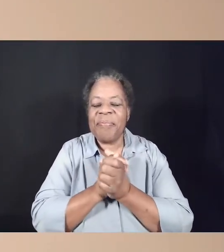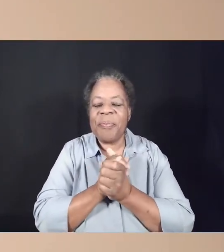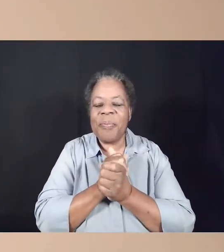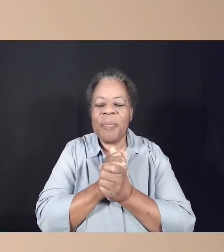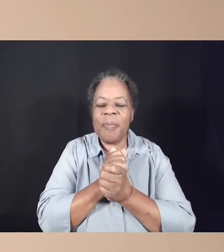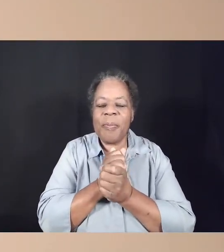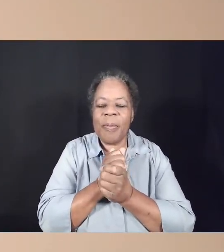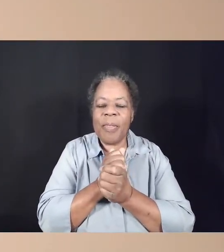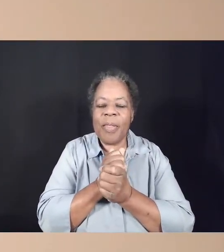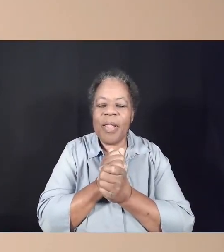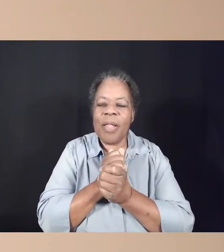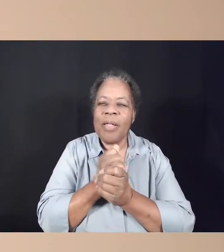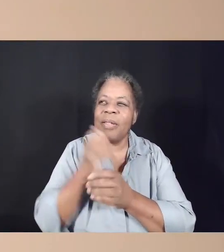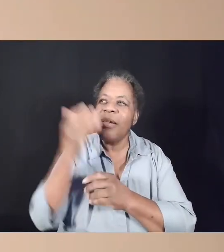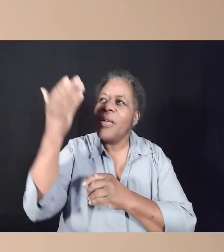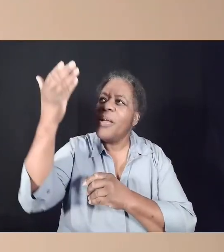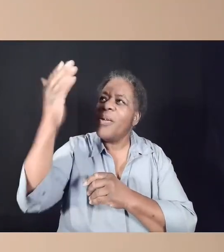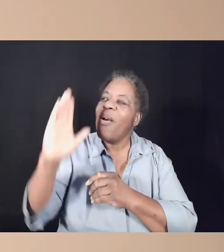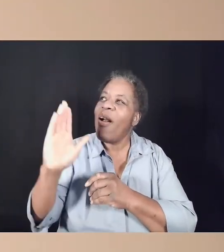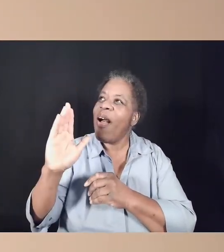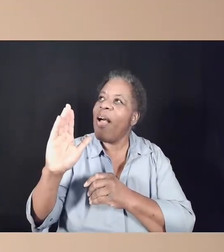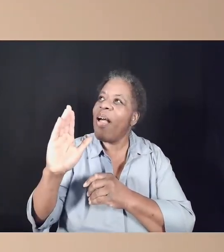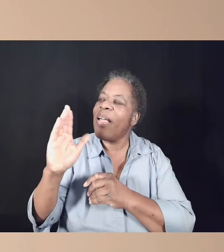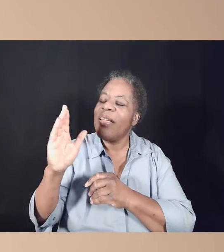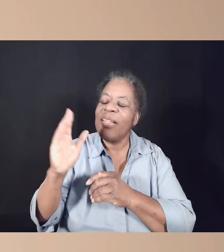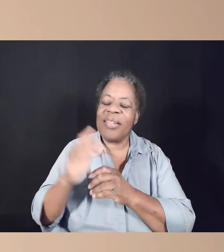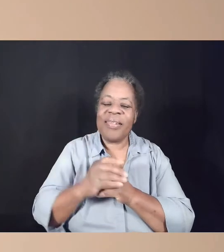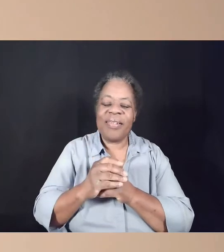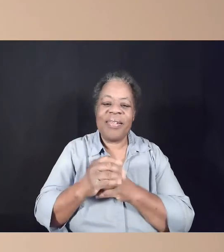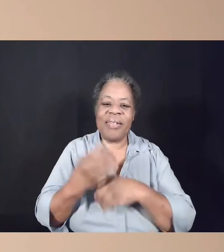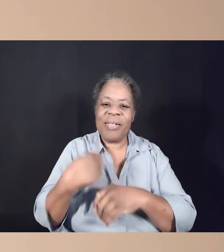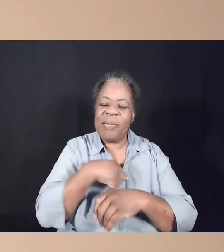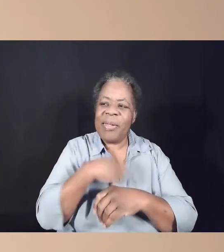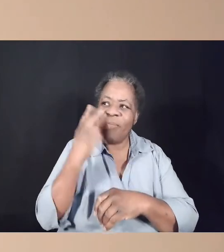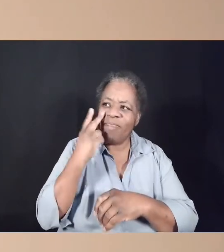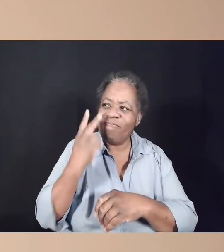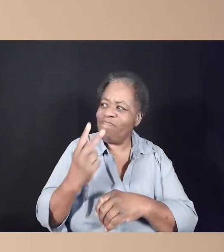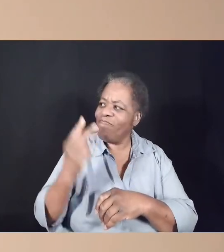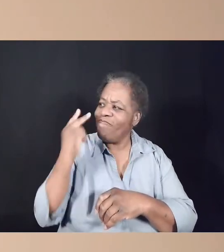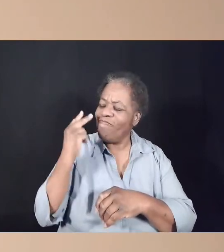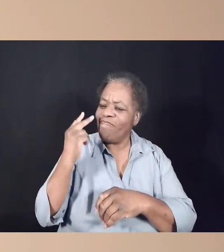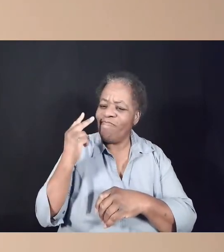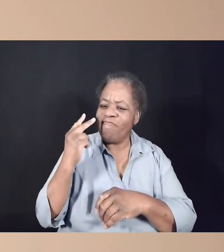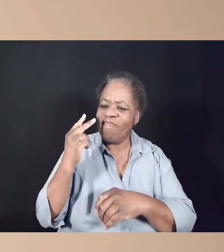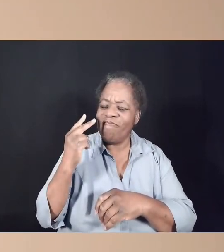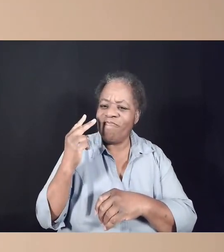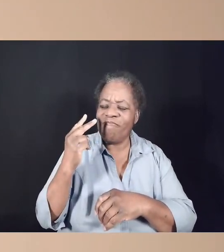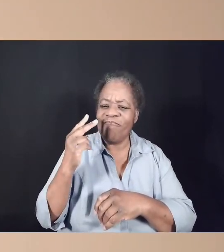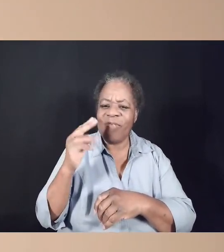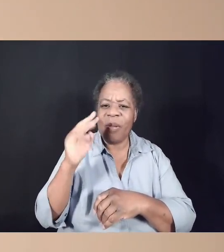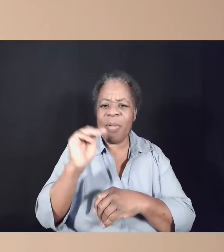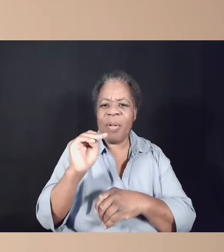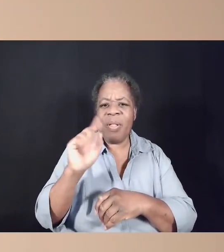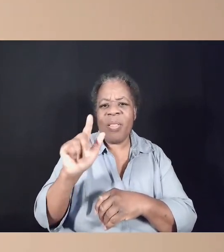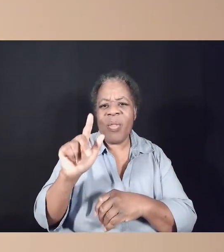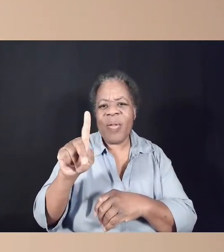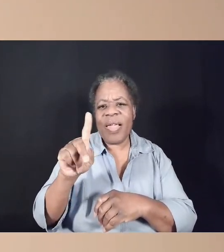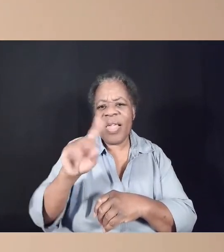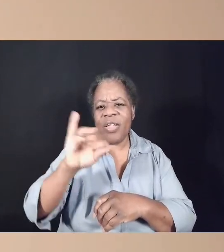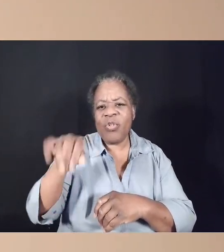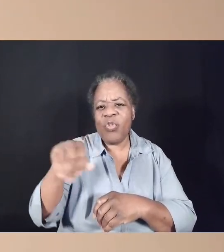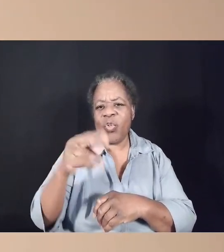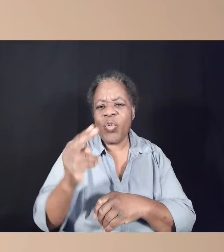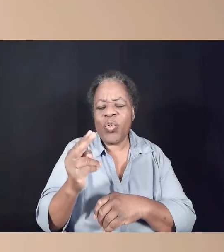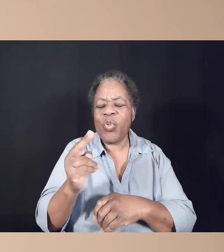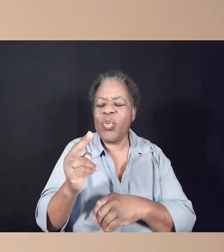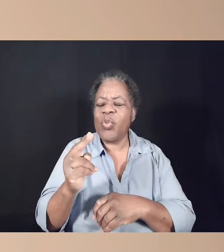God, we remember with gratitude the witness of Dr. Martin Luther King Jr. this day. We ask